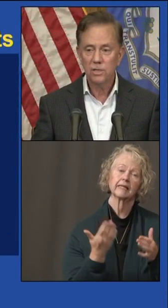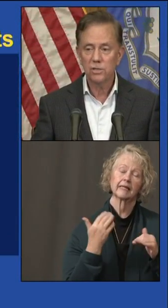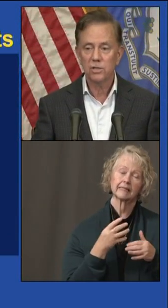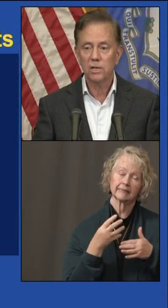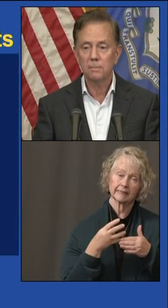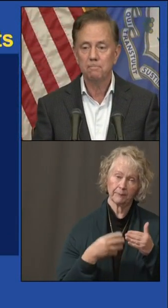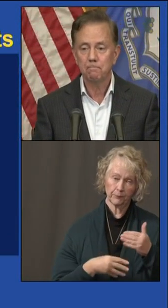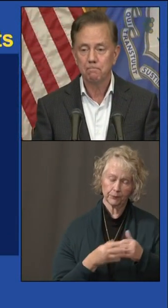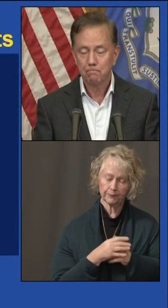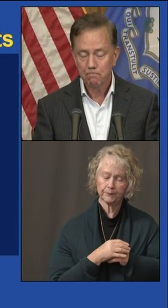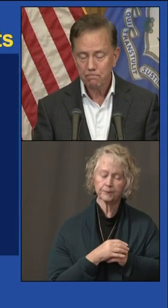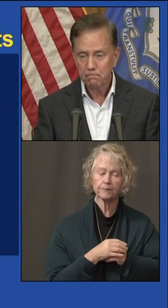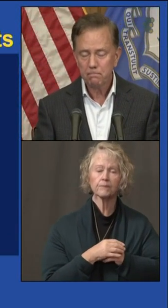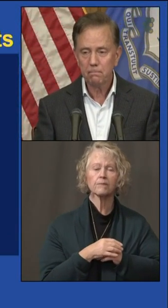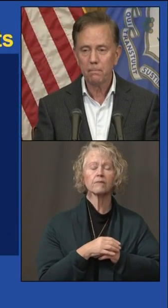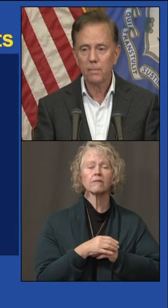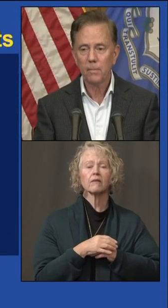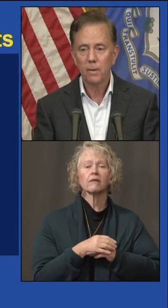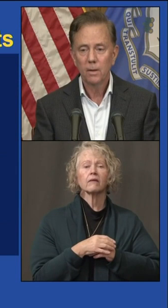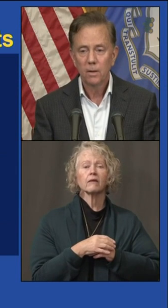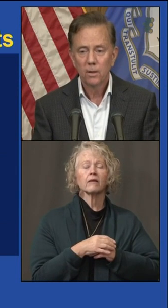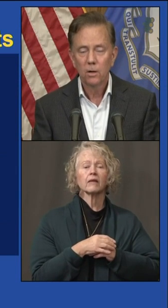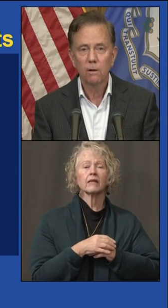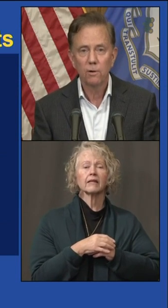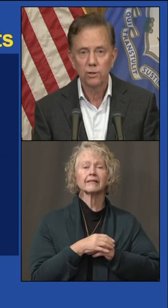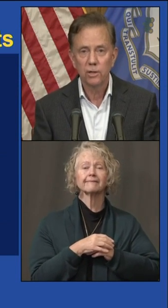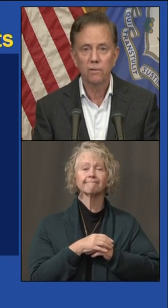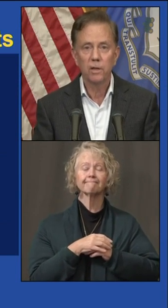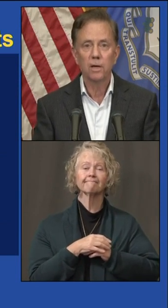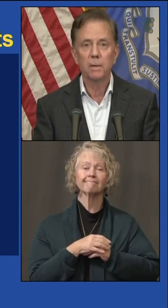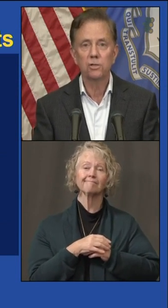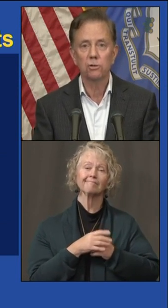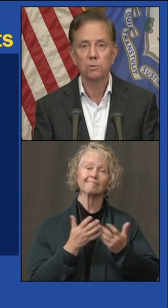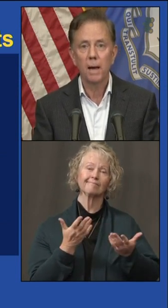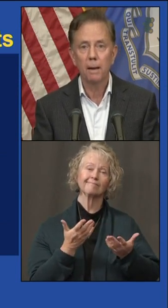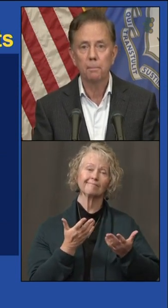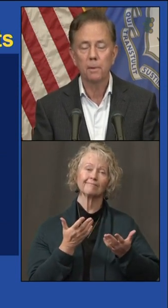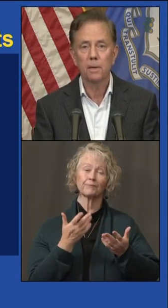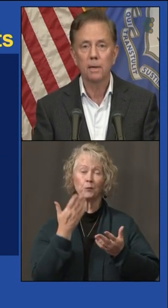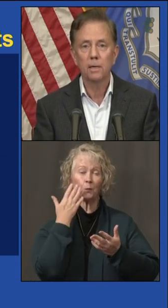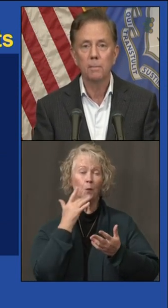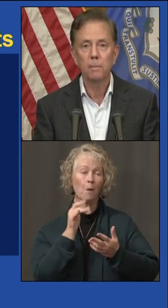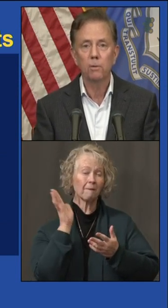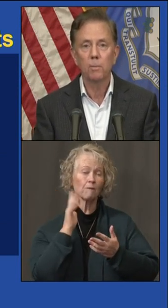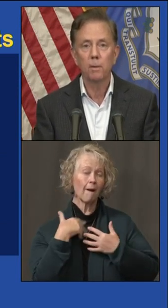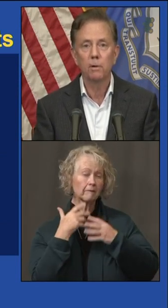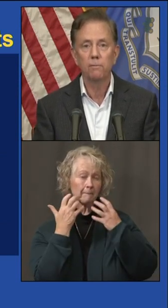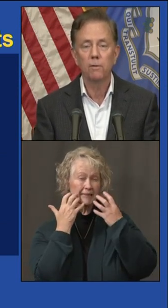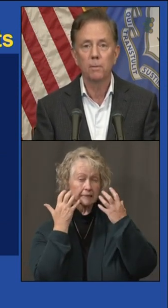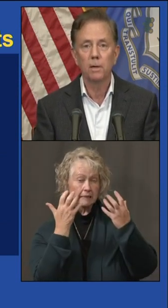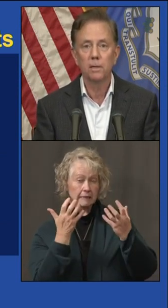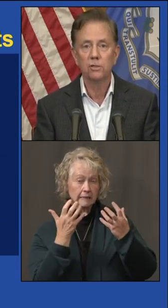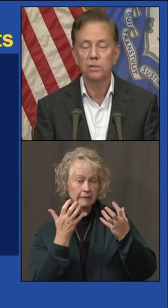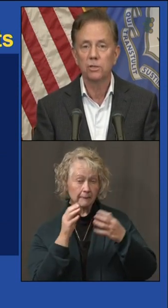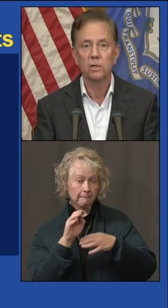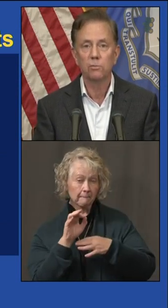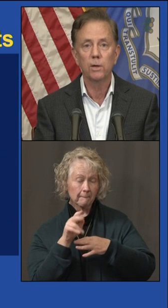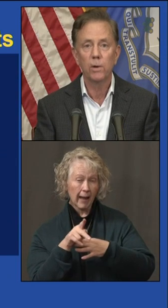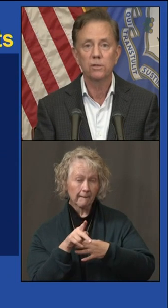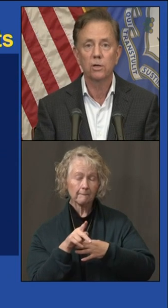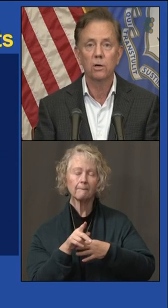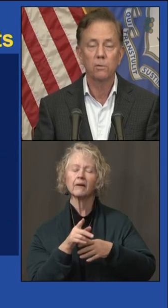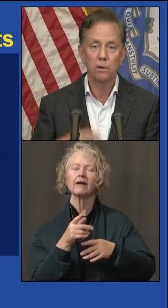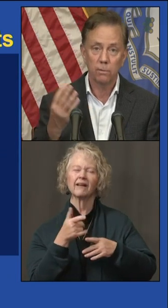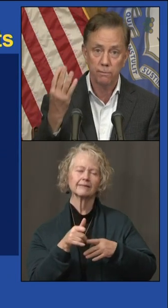This is our version of the measles map. You maybe remember from just